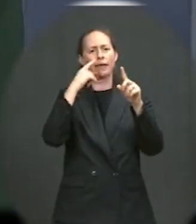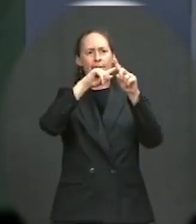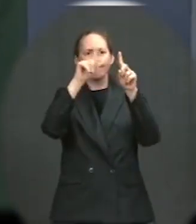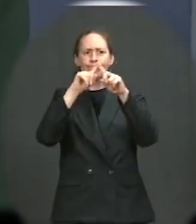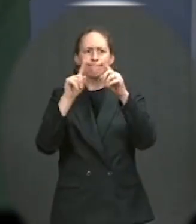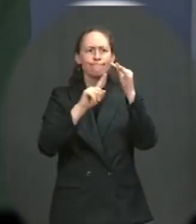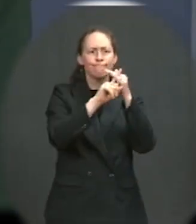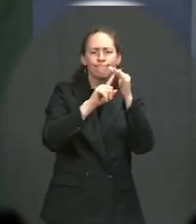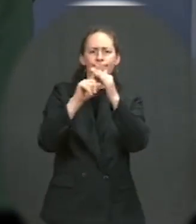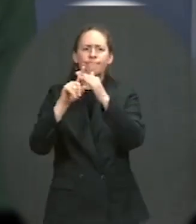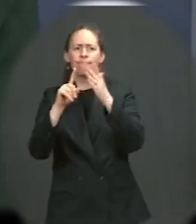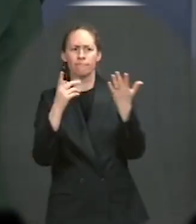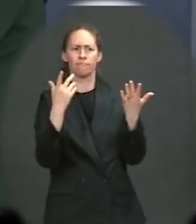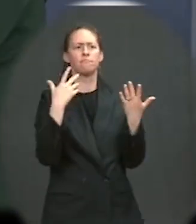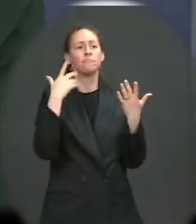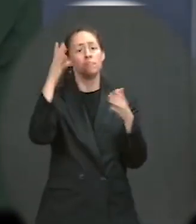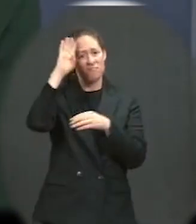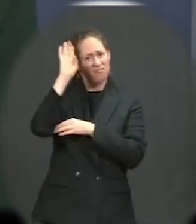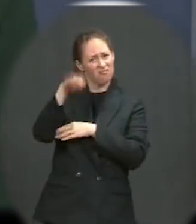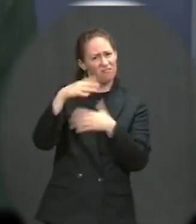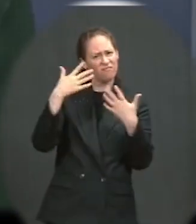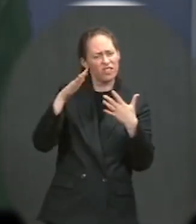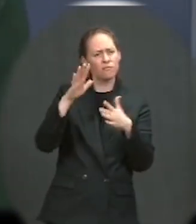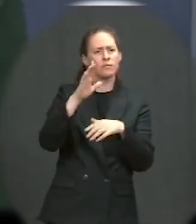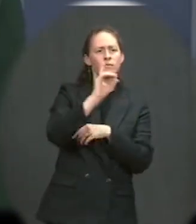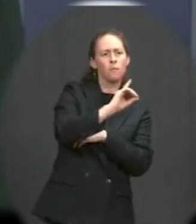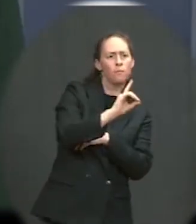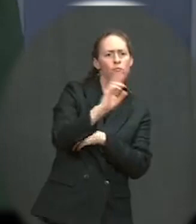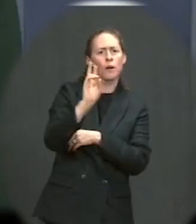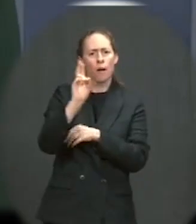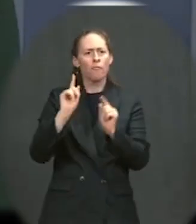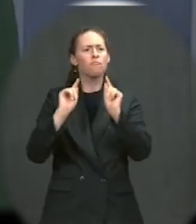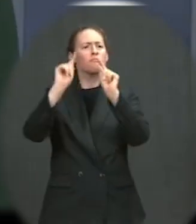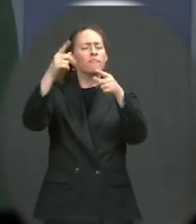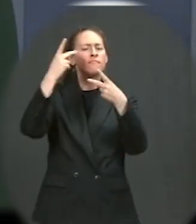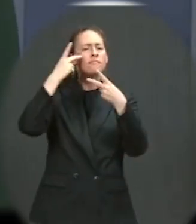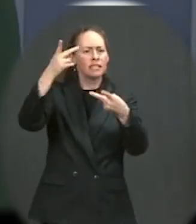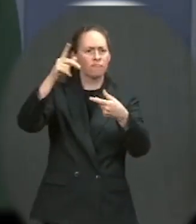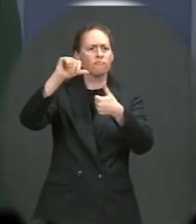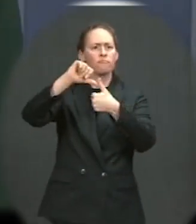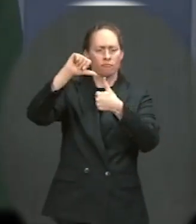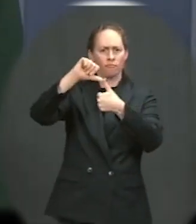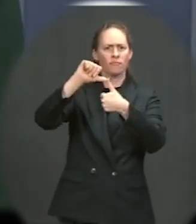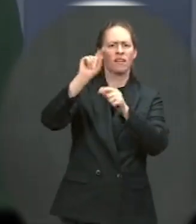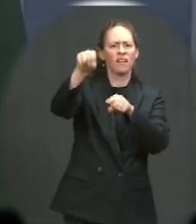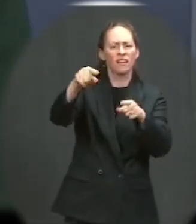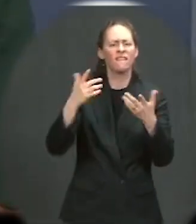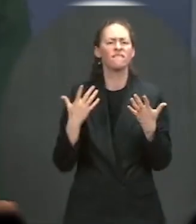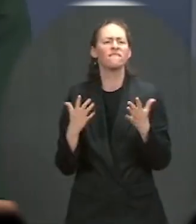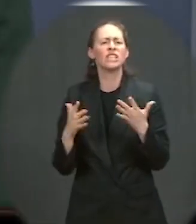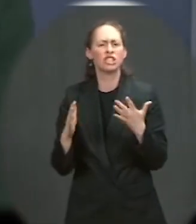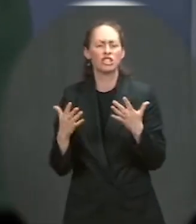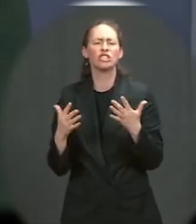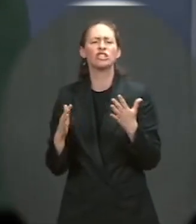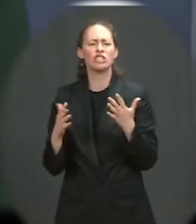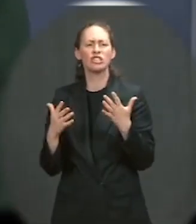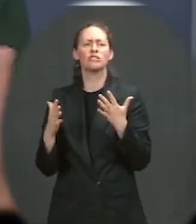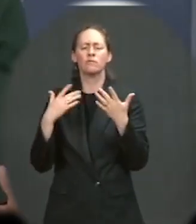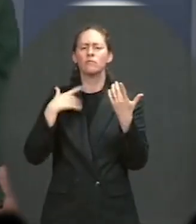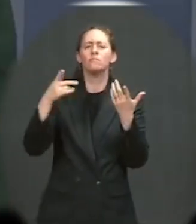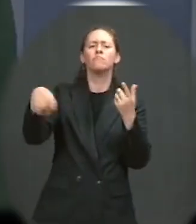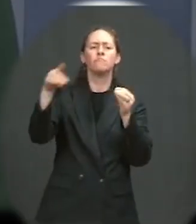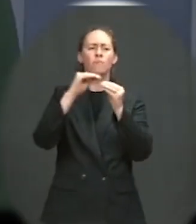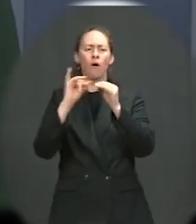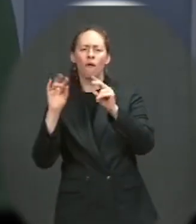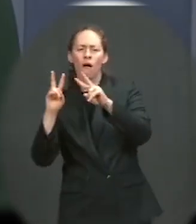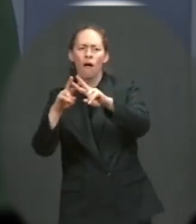Triangle. She's made a number of announcements about how to address root causes that she was going to assess with the